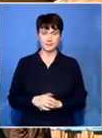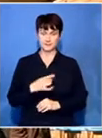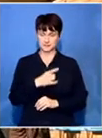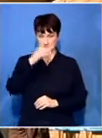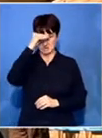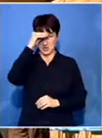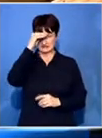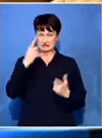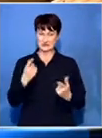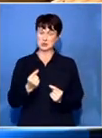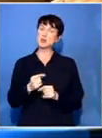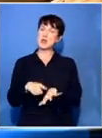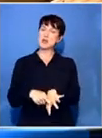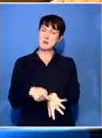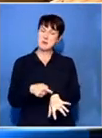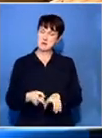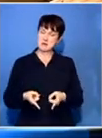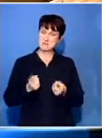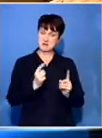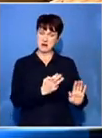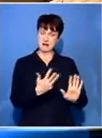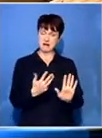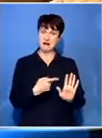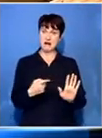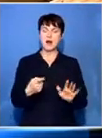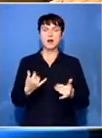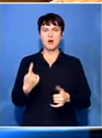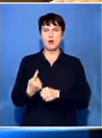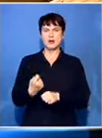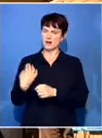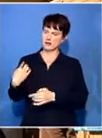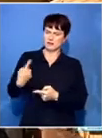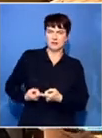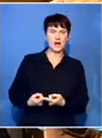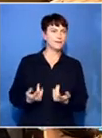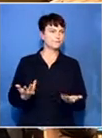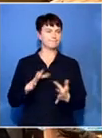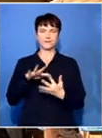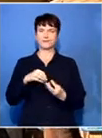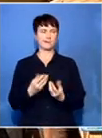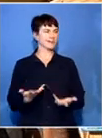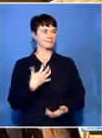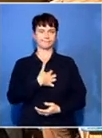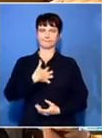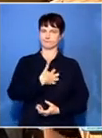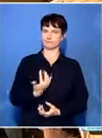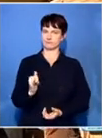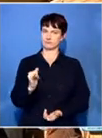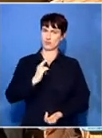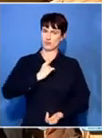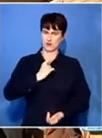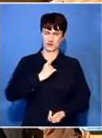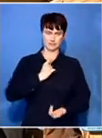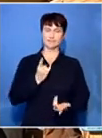police brutality case, a year on the Macias family, is no closer to answers. The matter will now resume on the